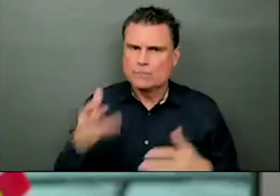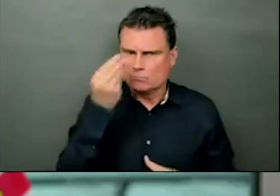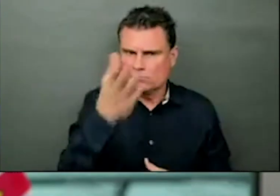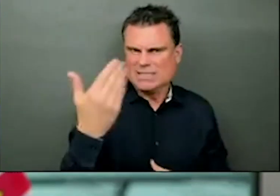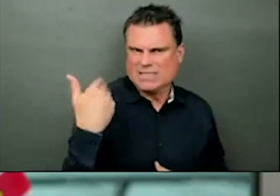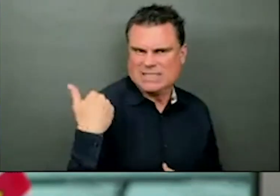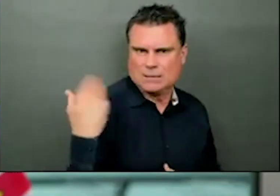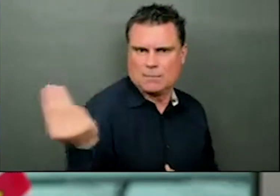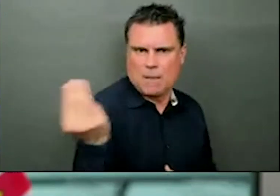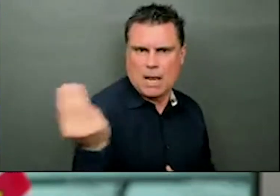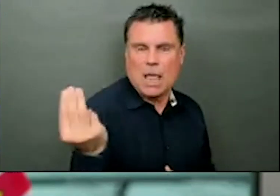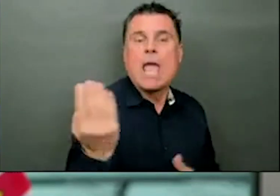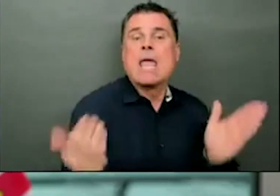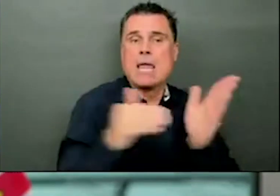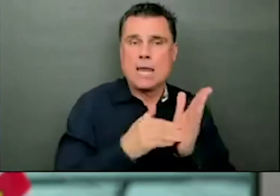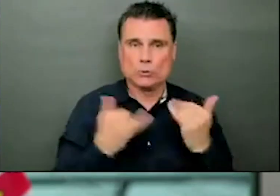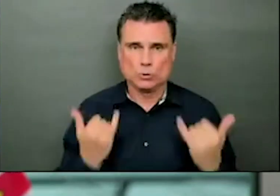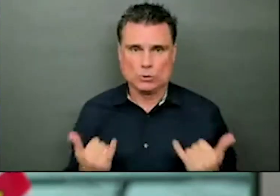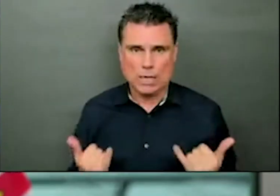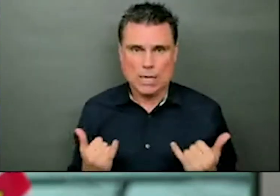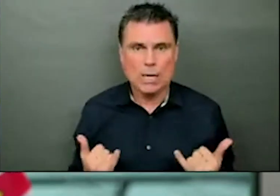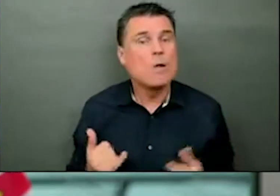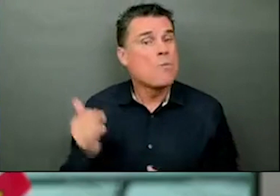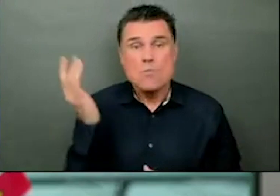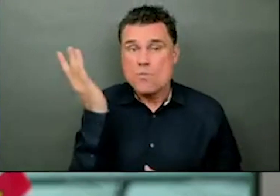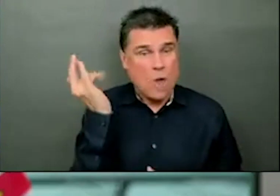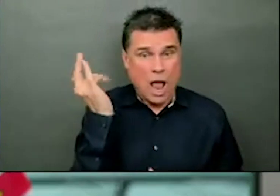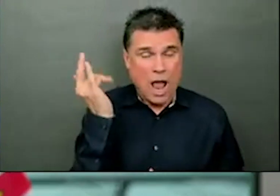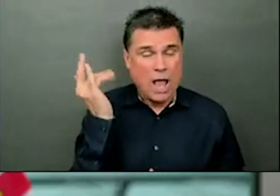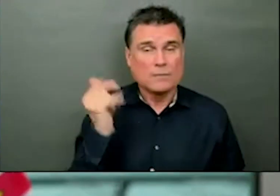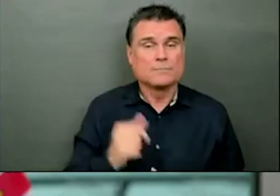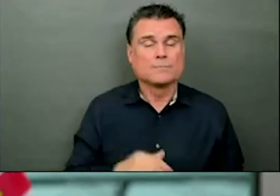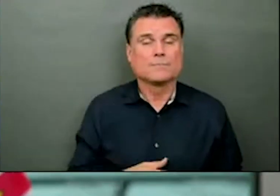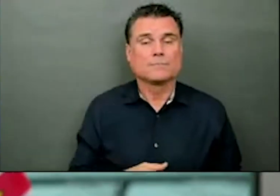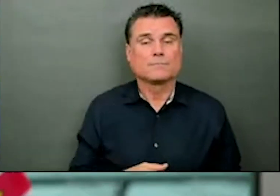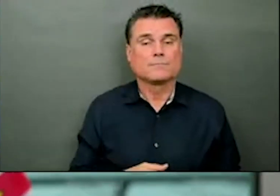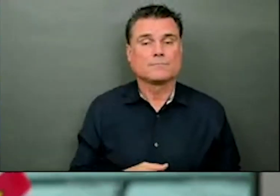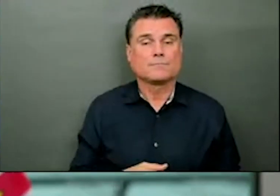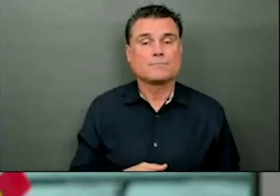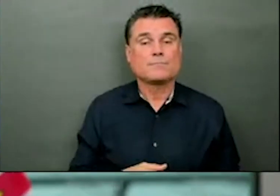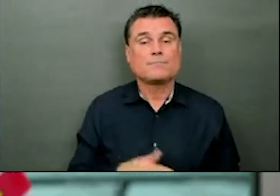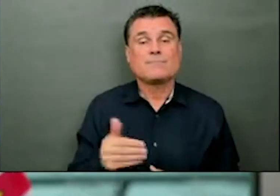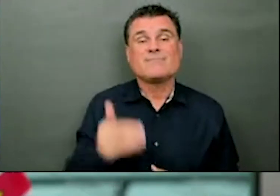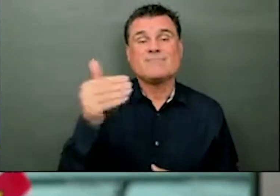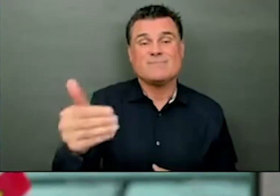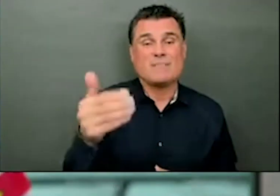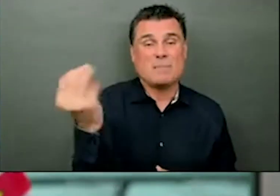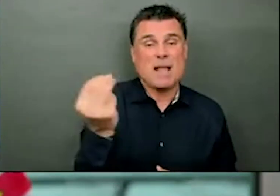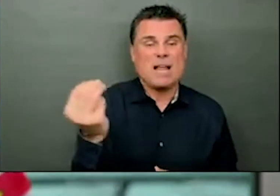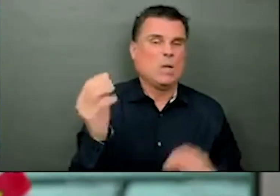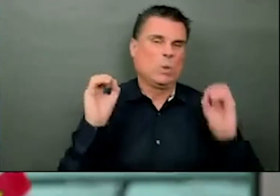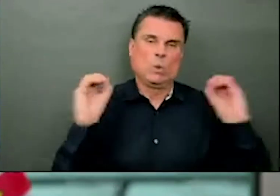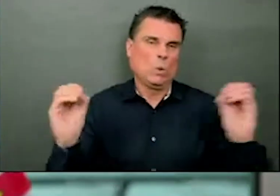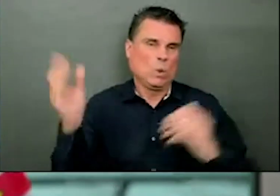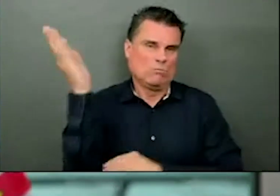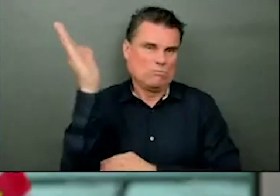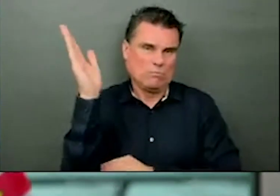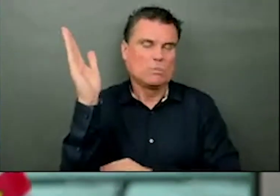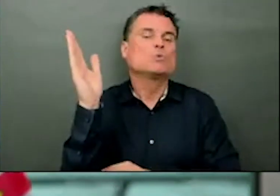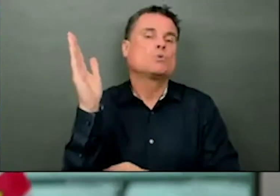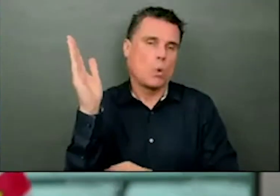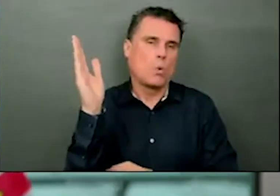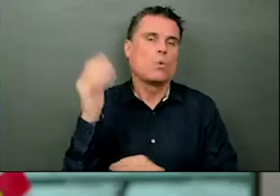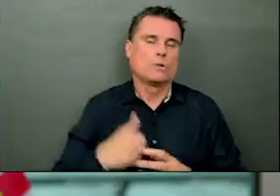off till Tuesday and I also wanted to give the results of the point prevalence. But yes, the new variant under